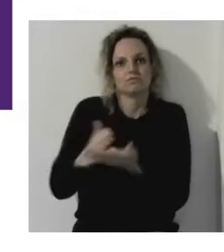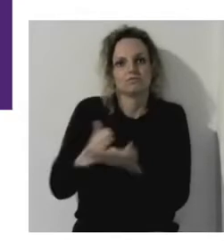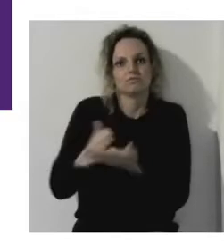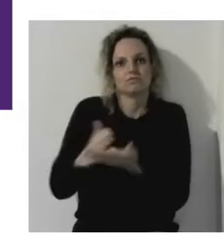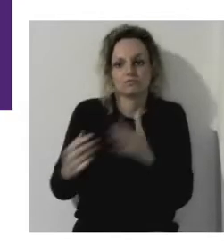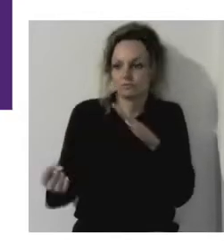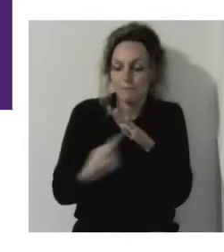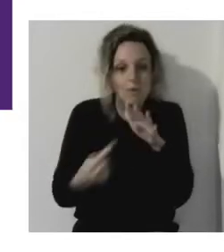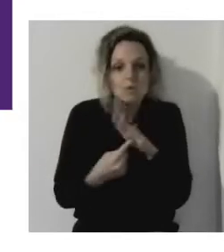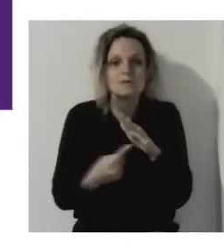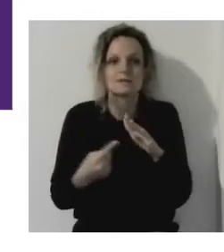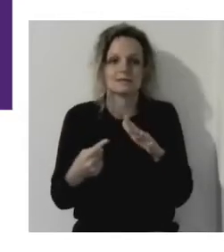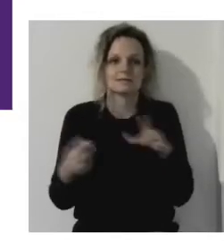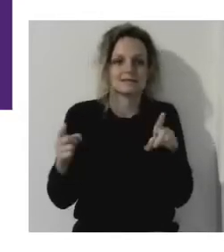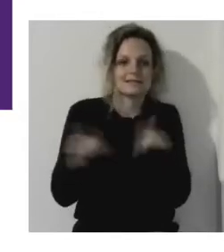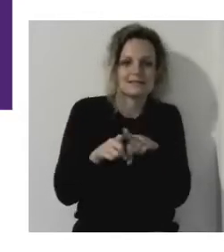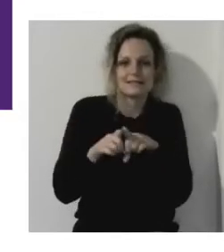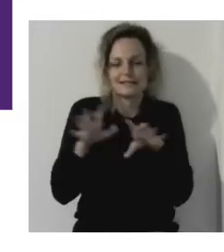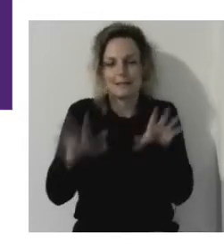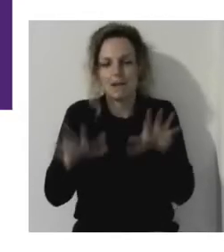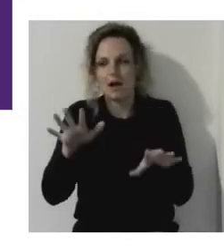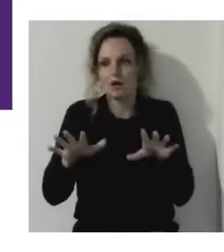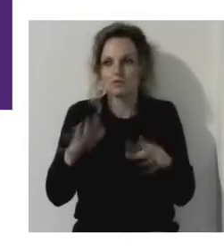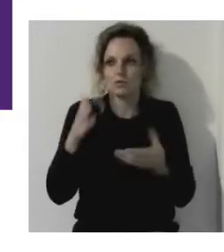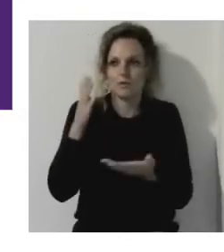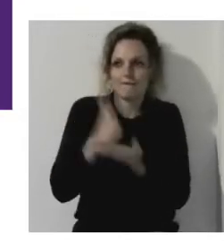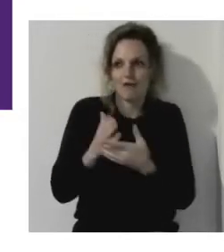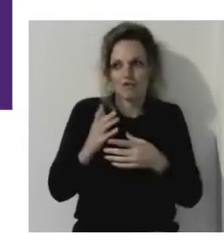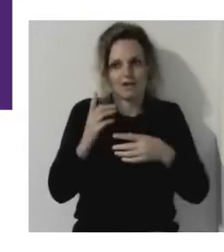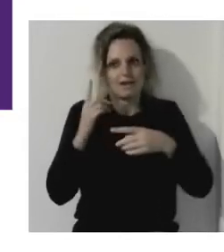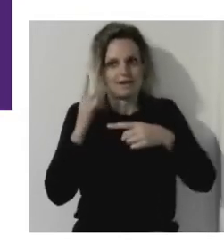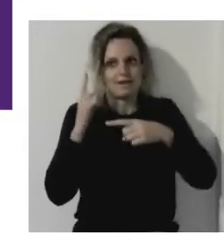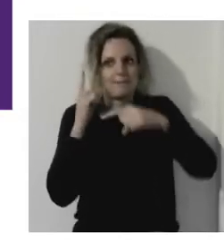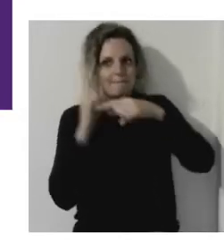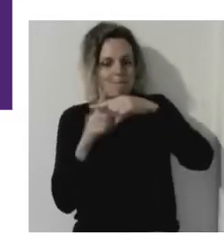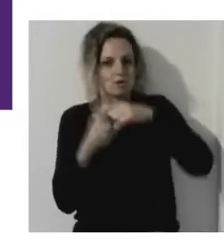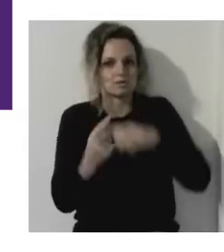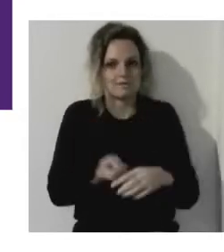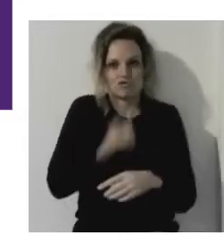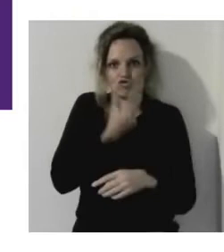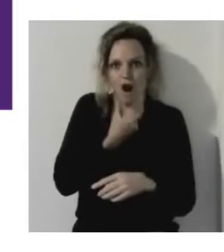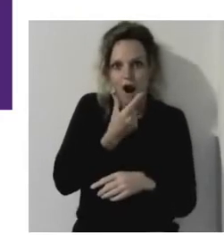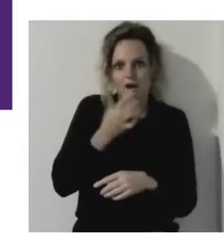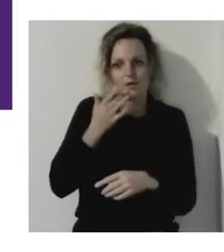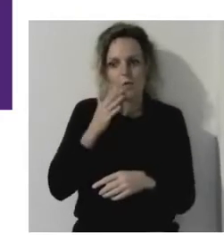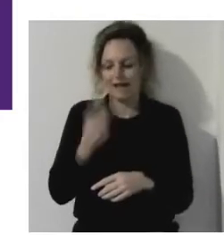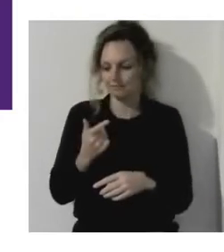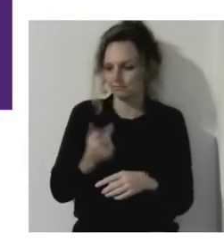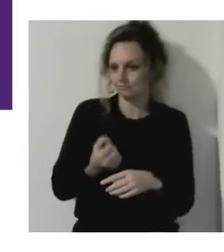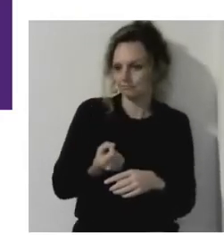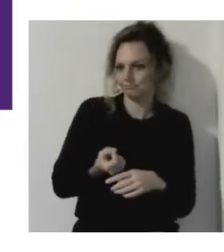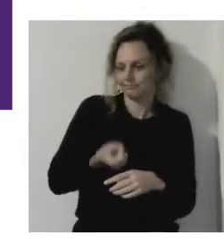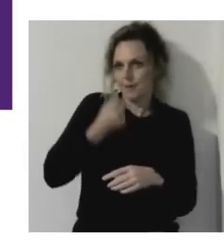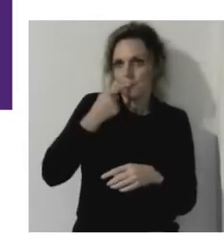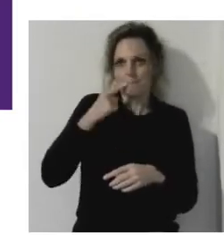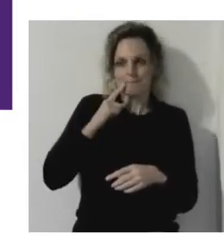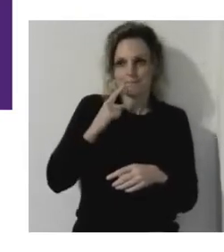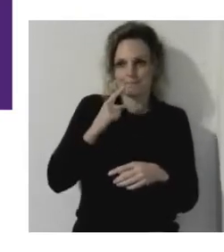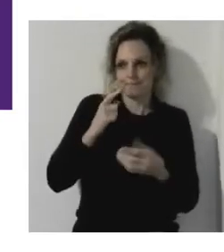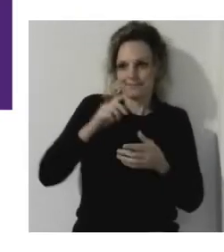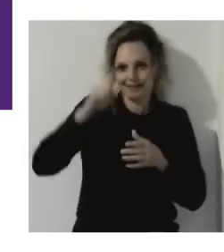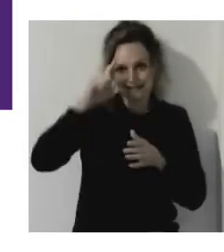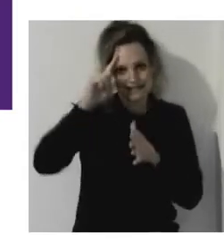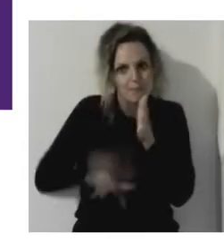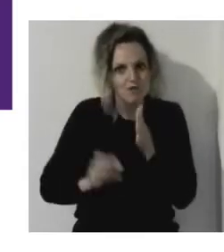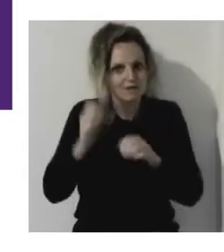like a kind of very positive drug, you know, once you, once you taste it, you're hooked. And, you know, I might have to quote